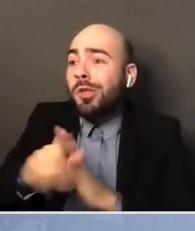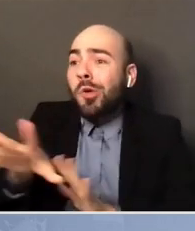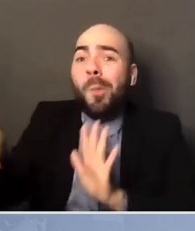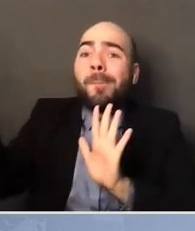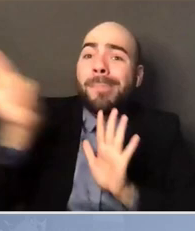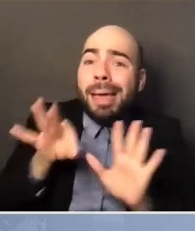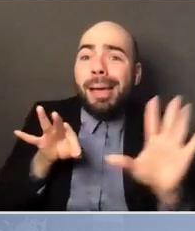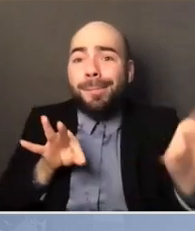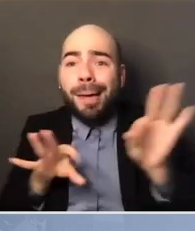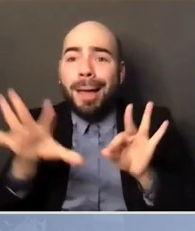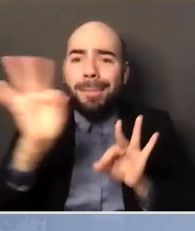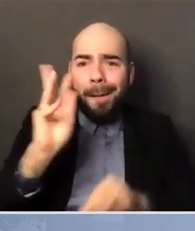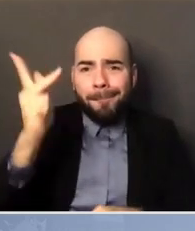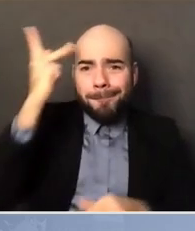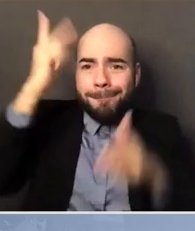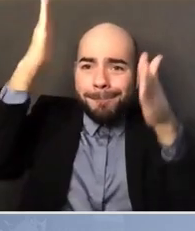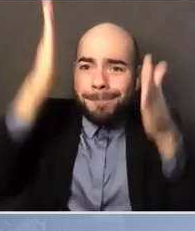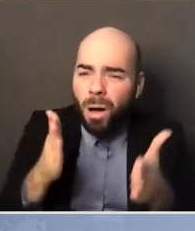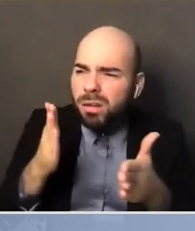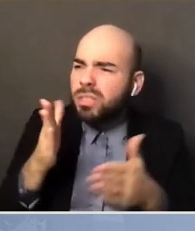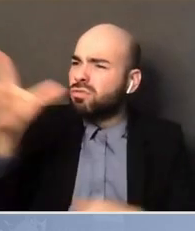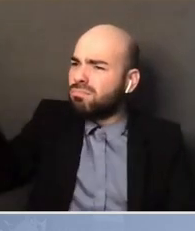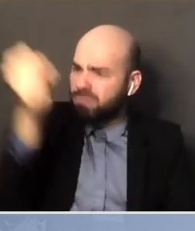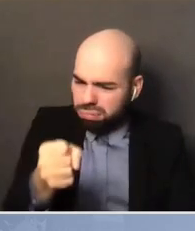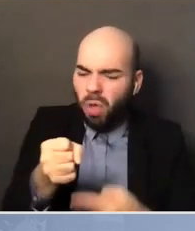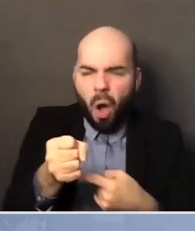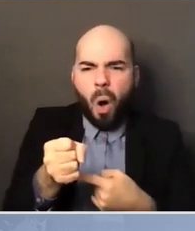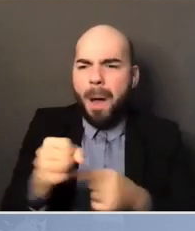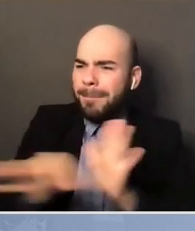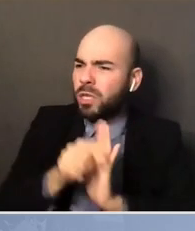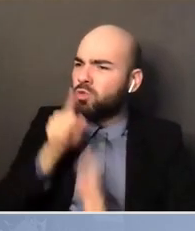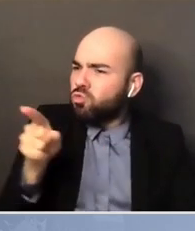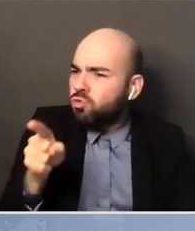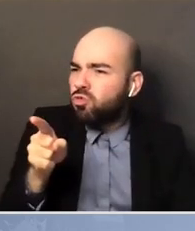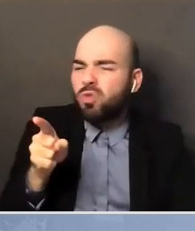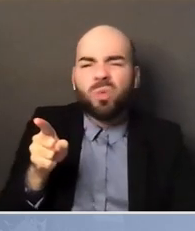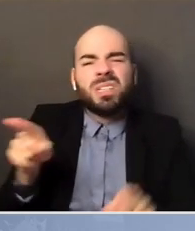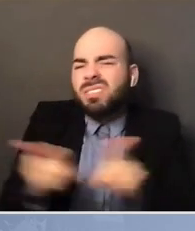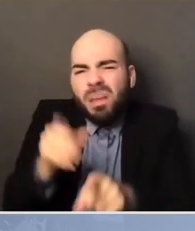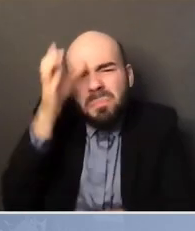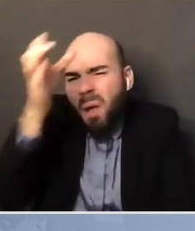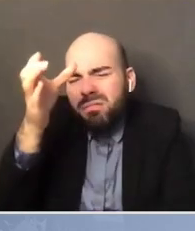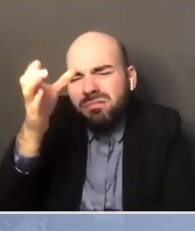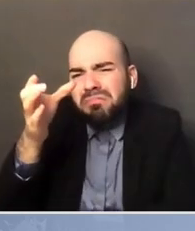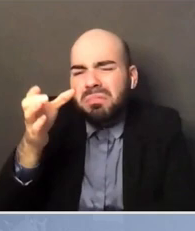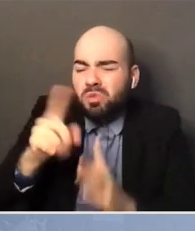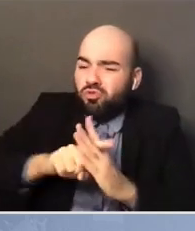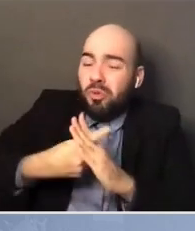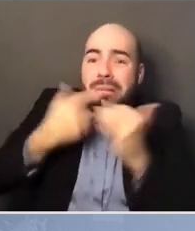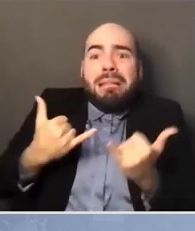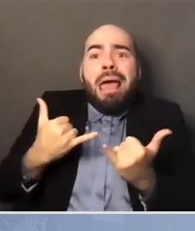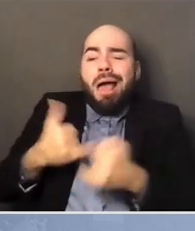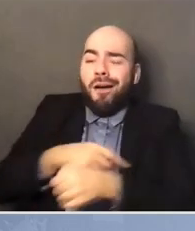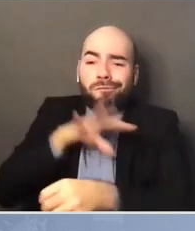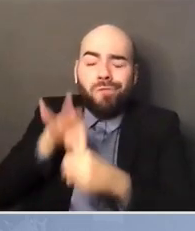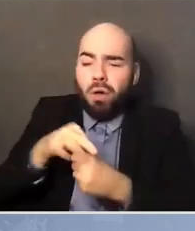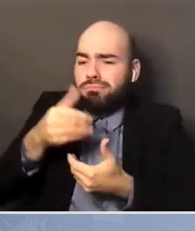government. And that's the message that we have to send young people. The easiest thing to do is just say, well, I quit.